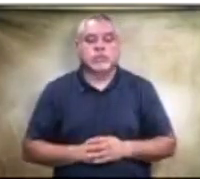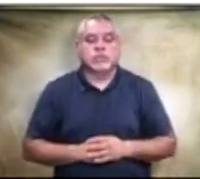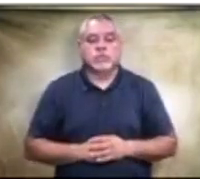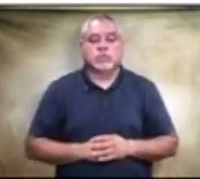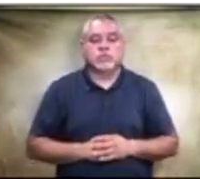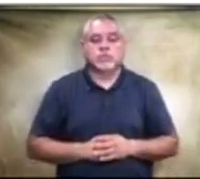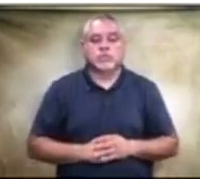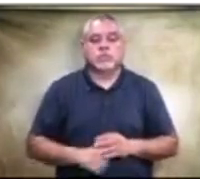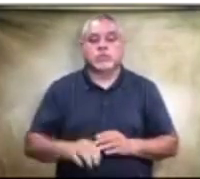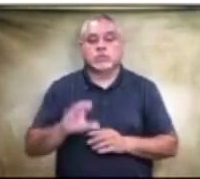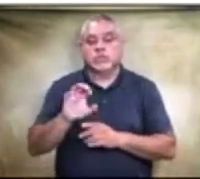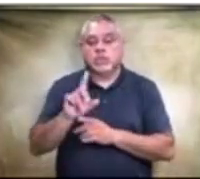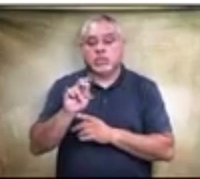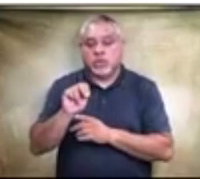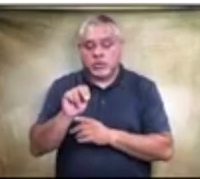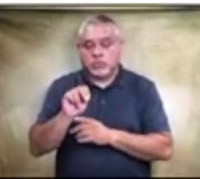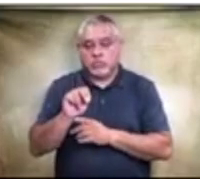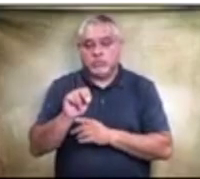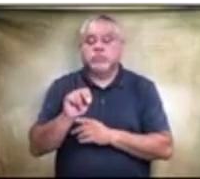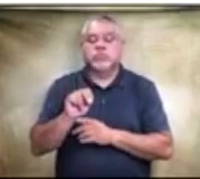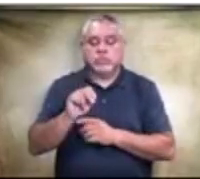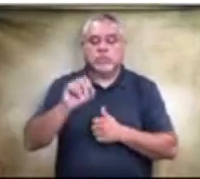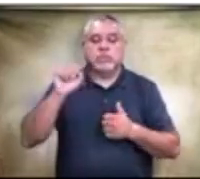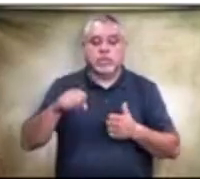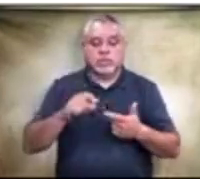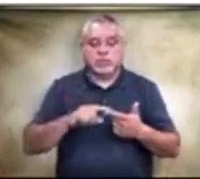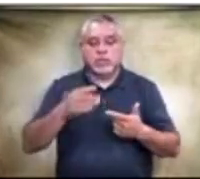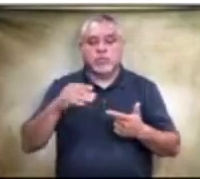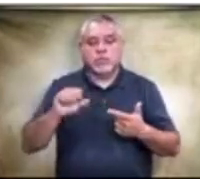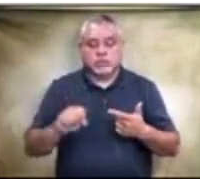Celadon? Yes. Ms. Thomas?